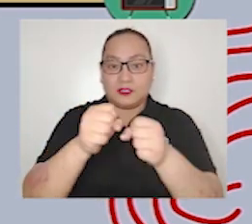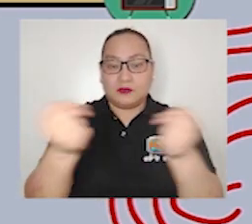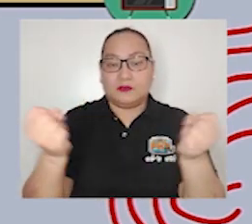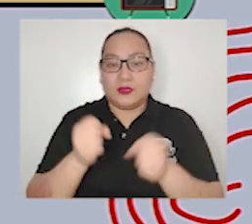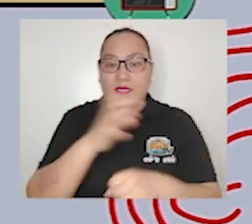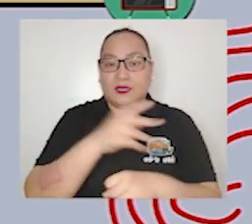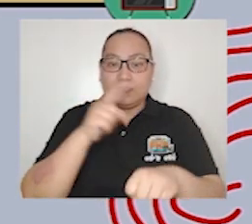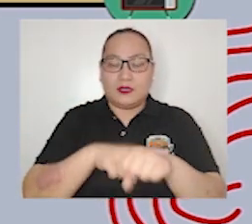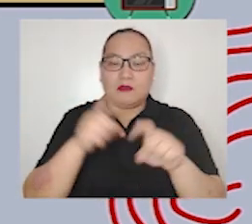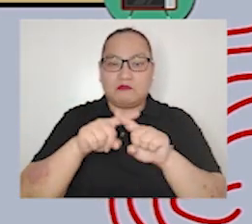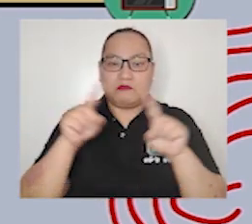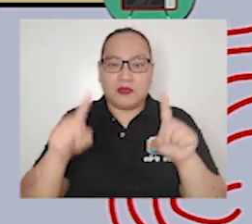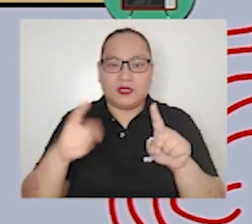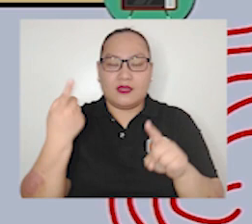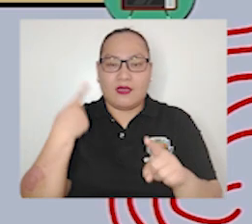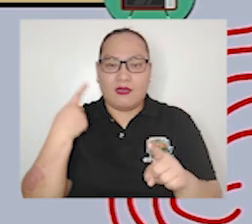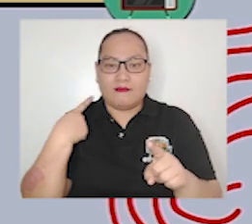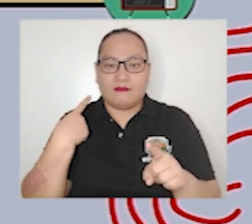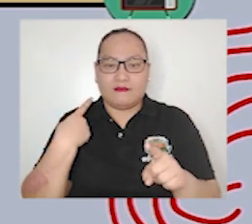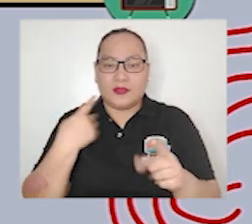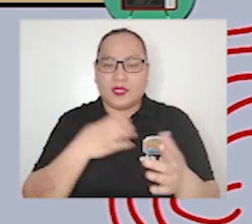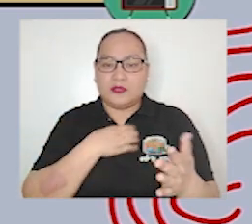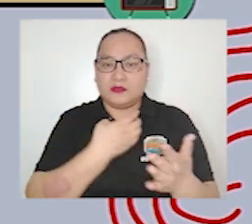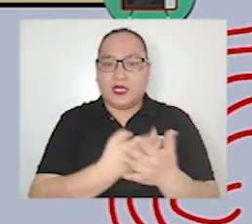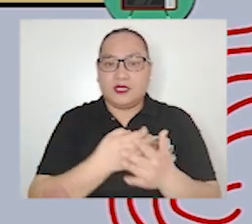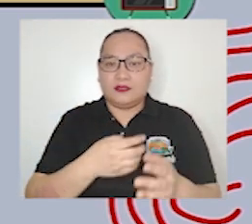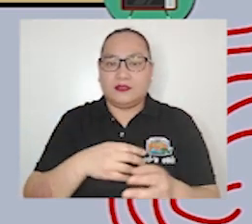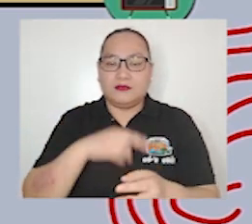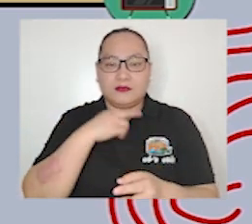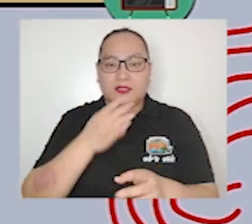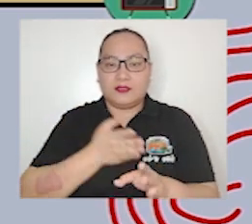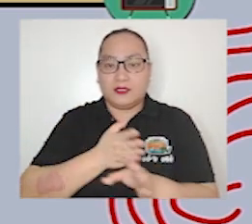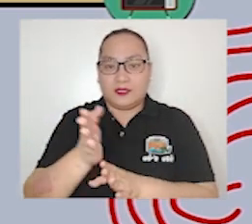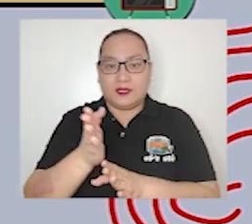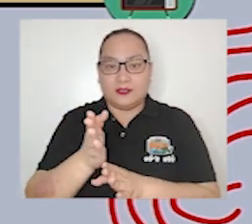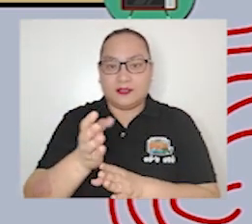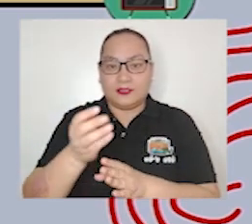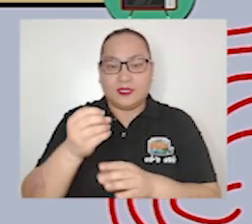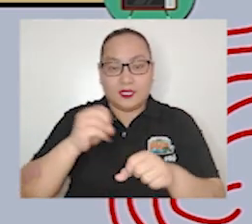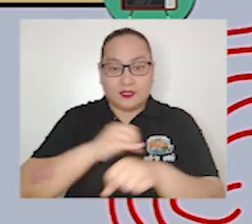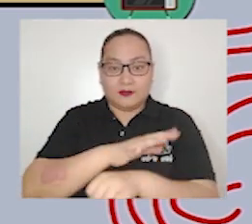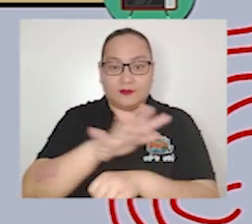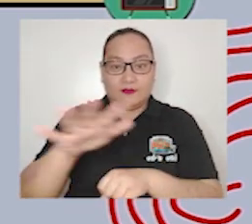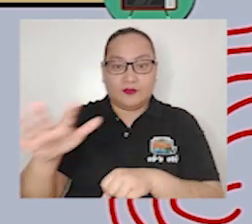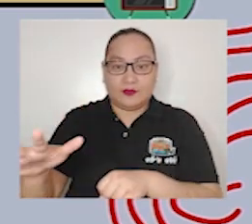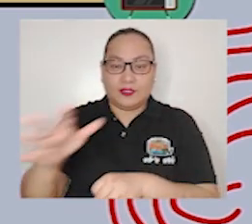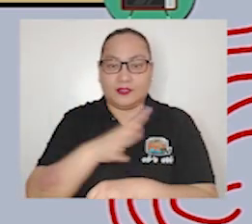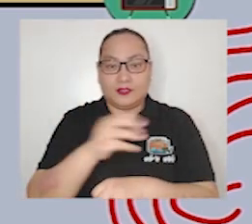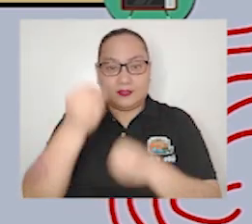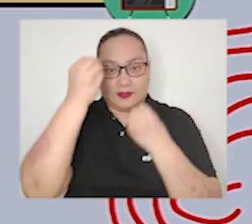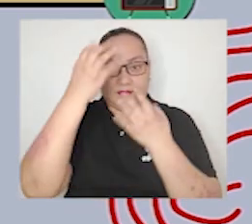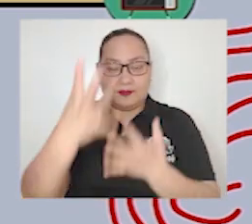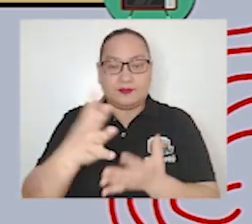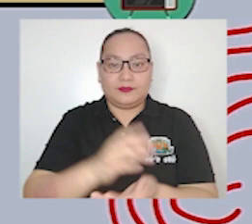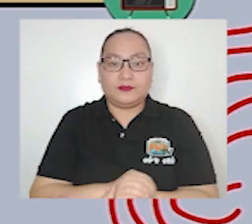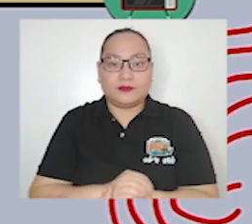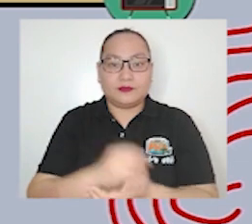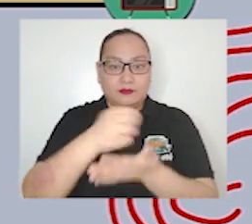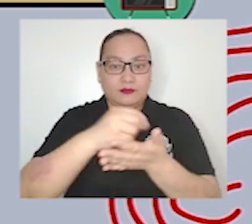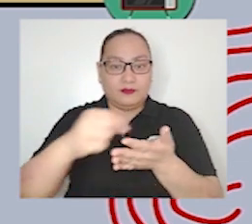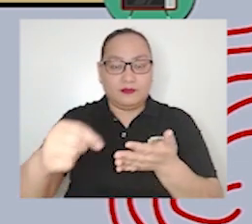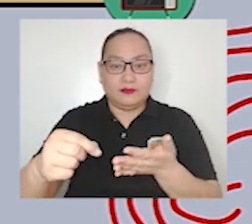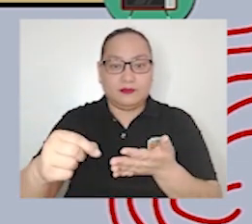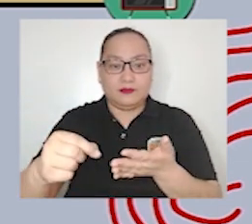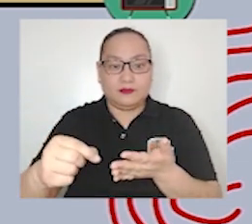and imparts information journalism doesn't give not only so much information but